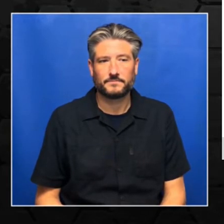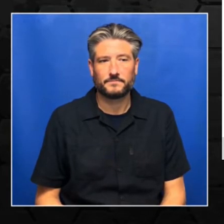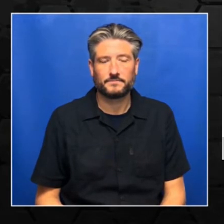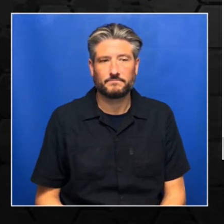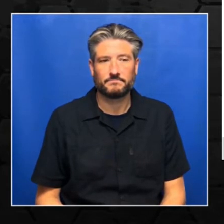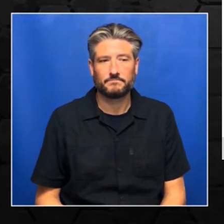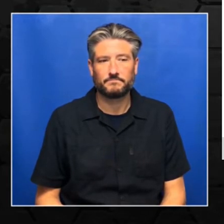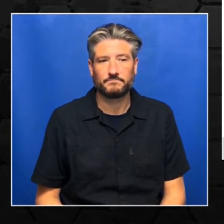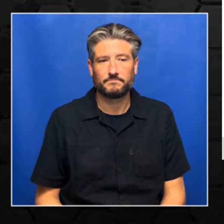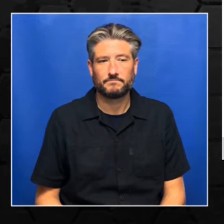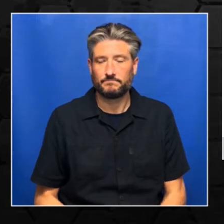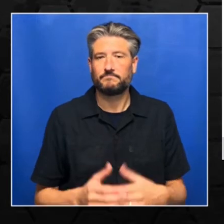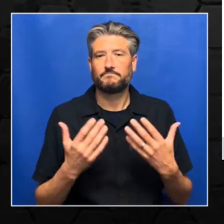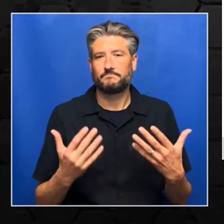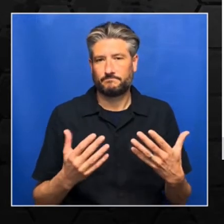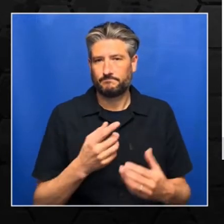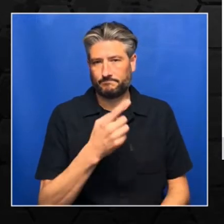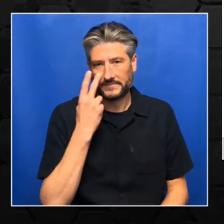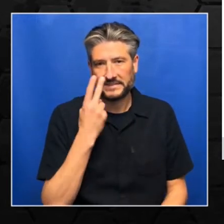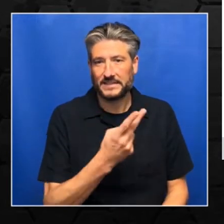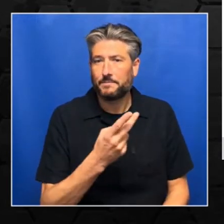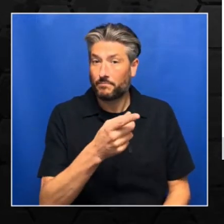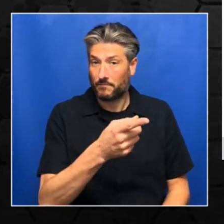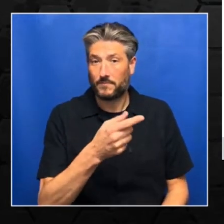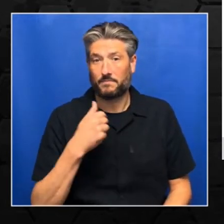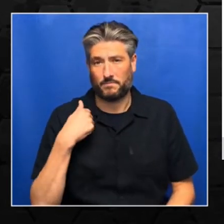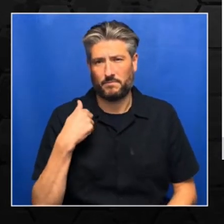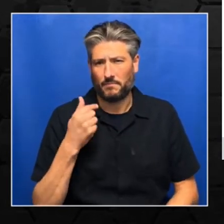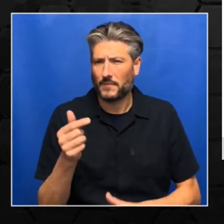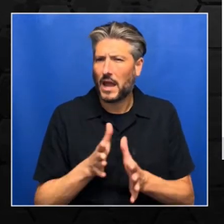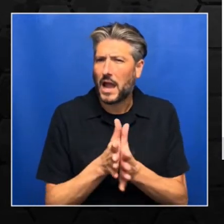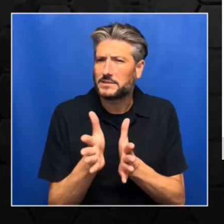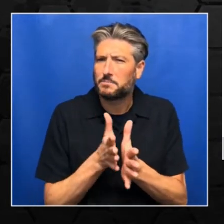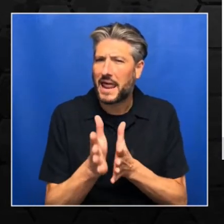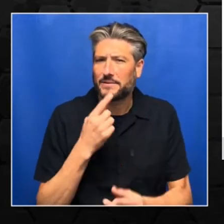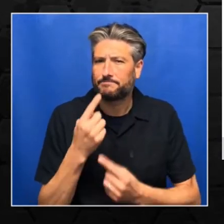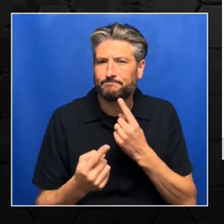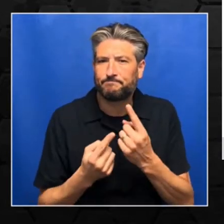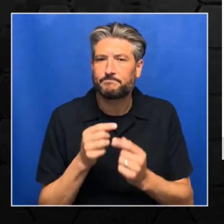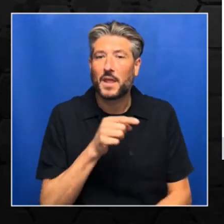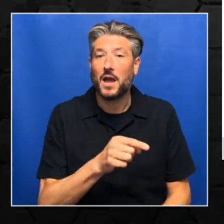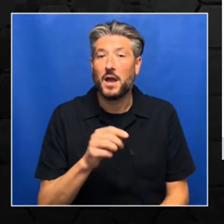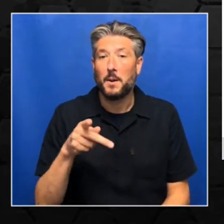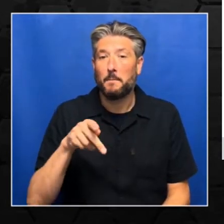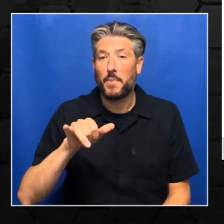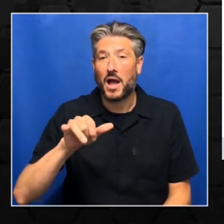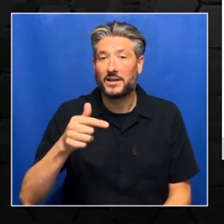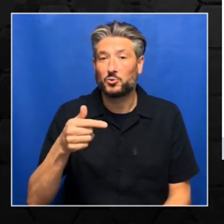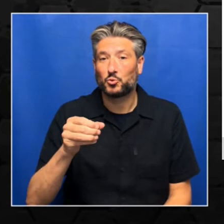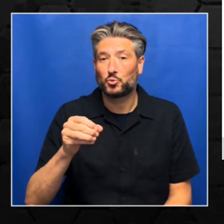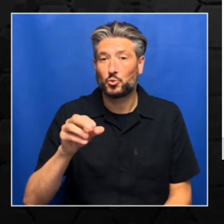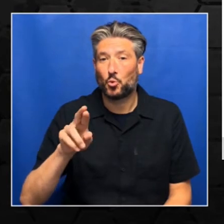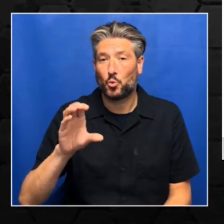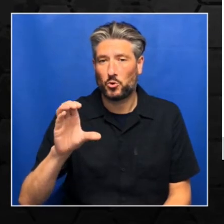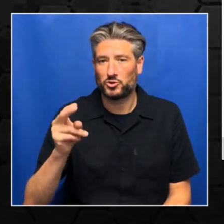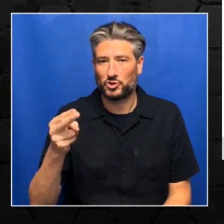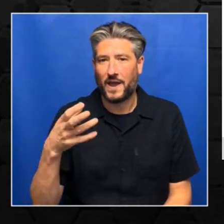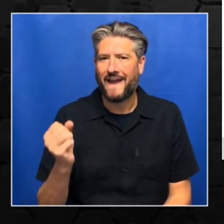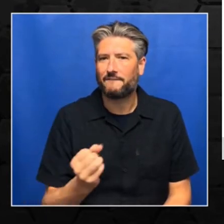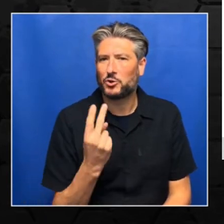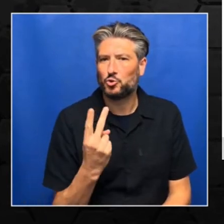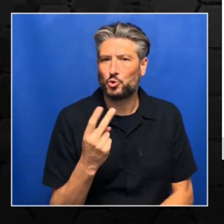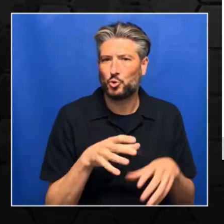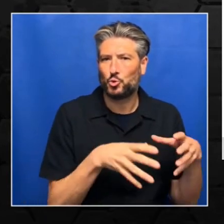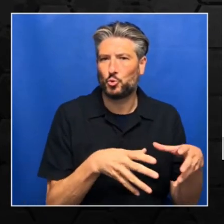So now let me explain. So PyTorch has two data primitives. One is the data set and